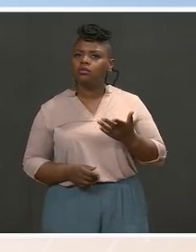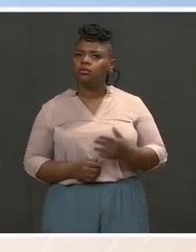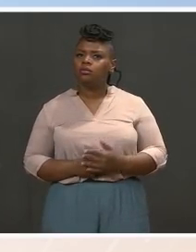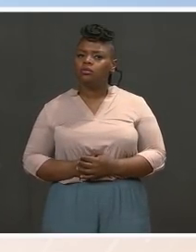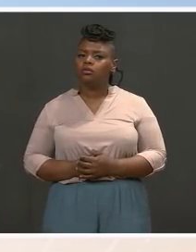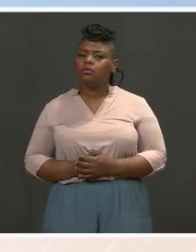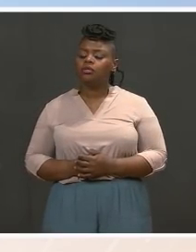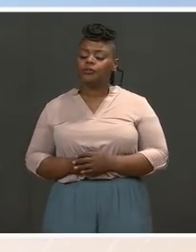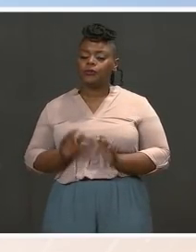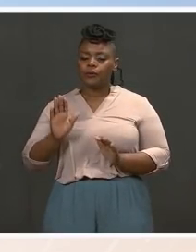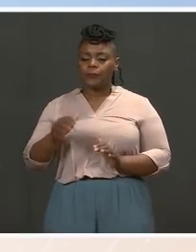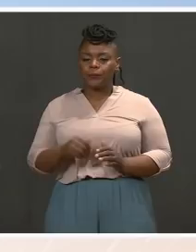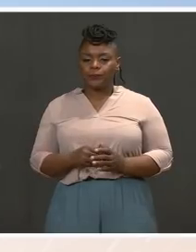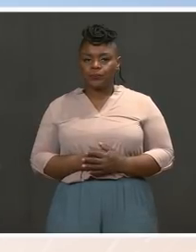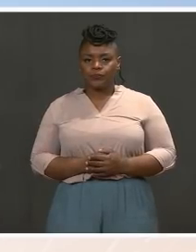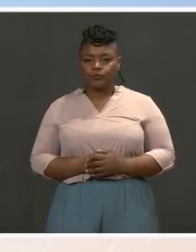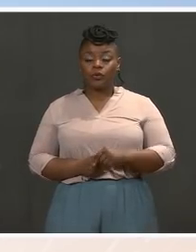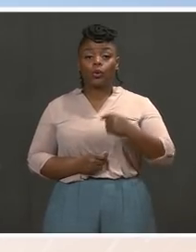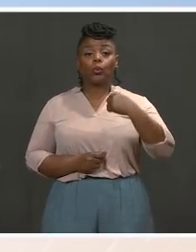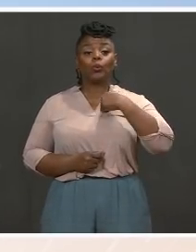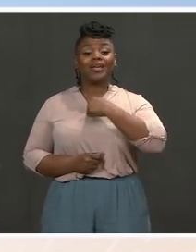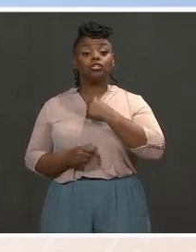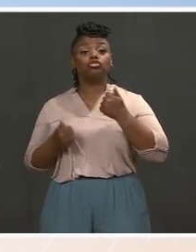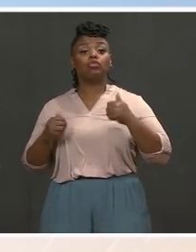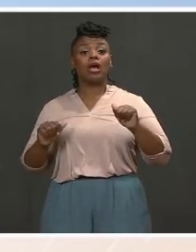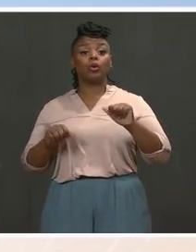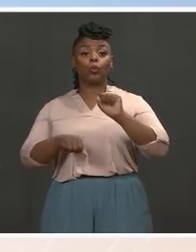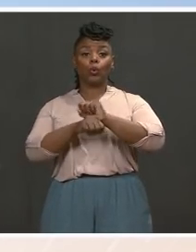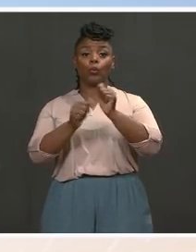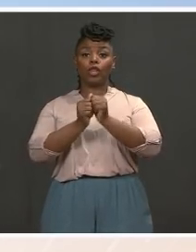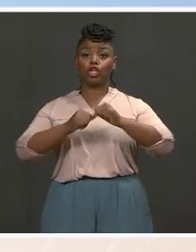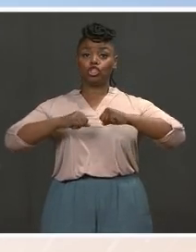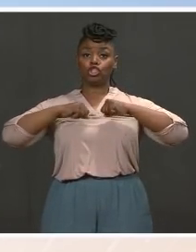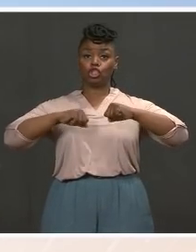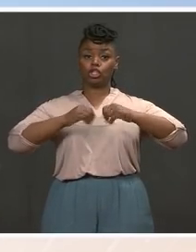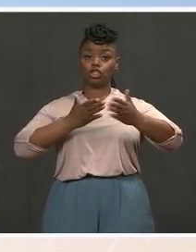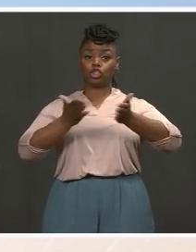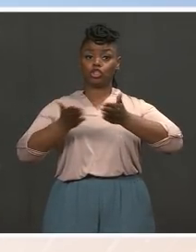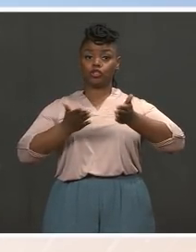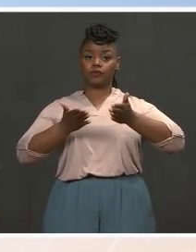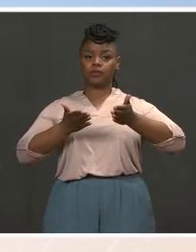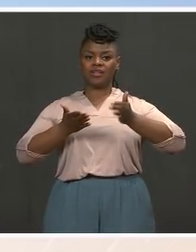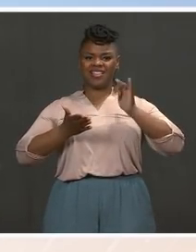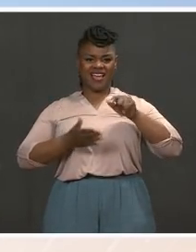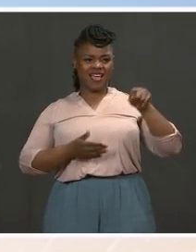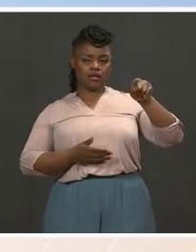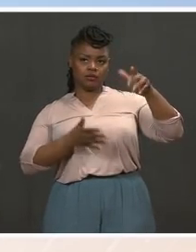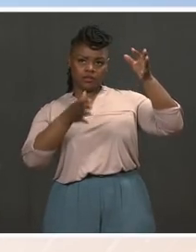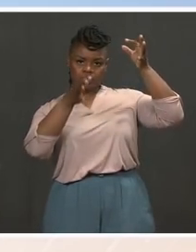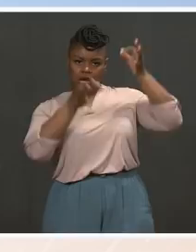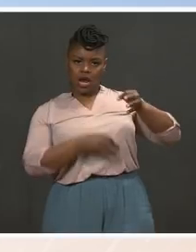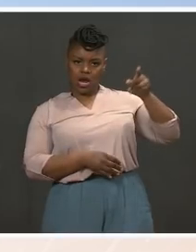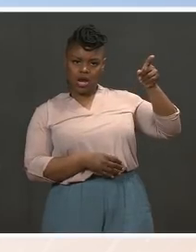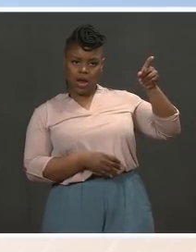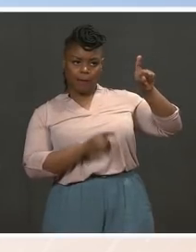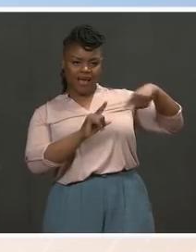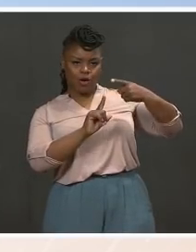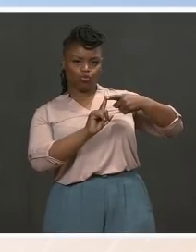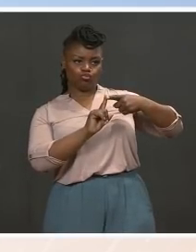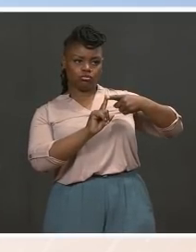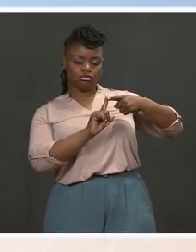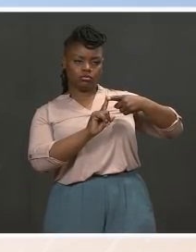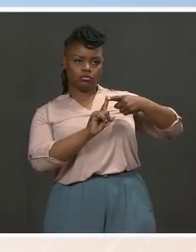do as an administration was work with the Security Service, who actually makes these determinations about suitability